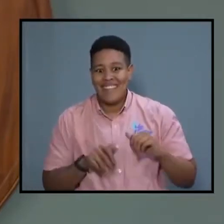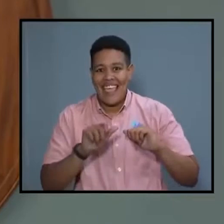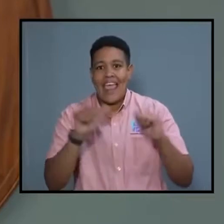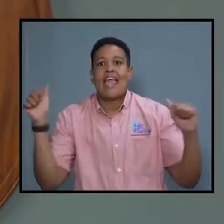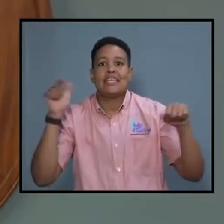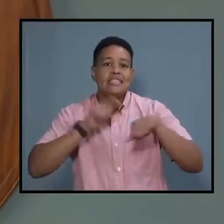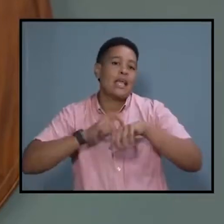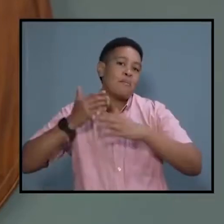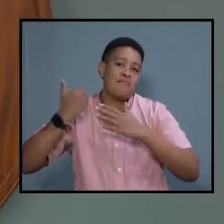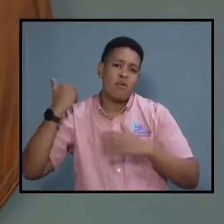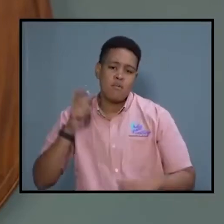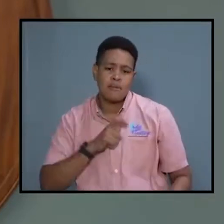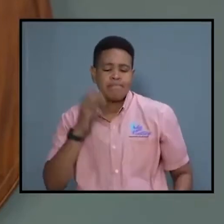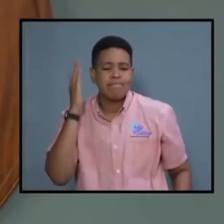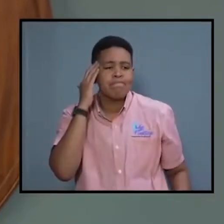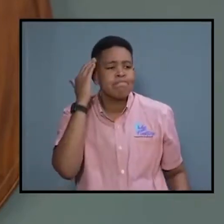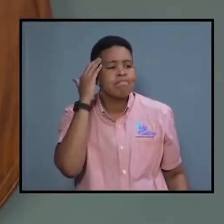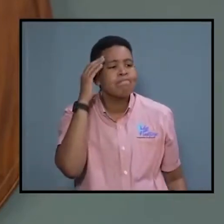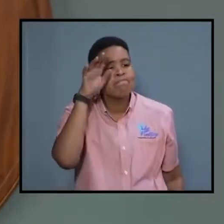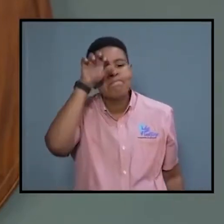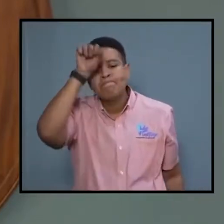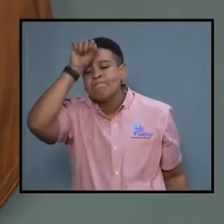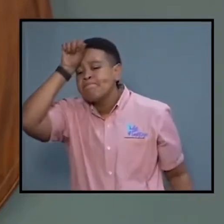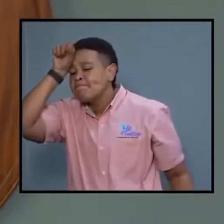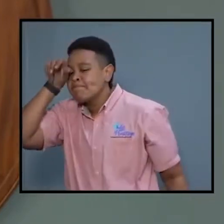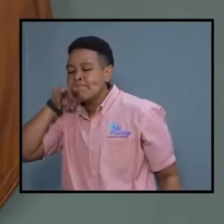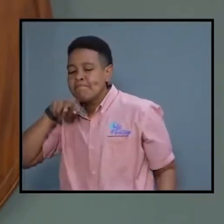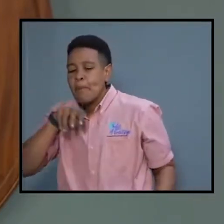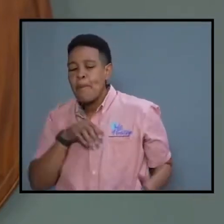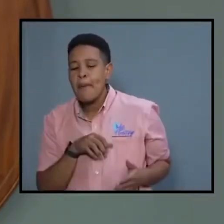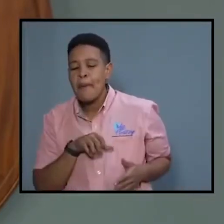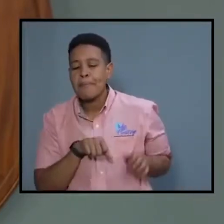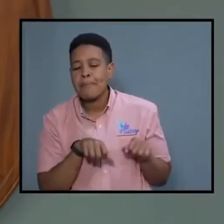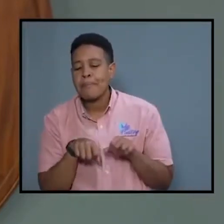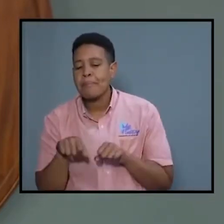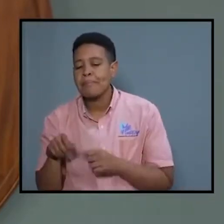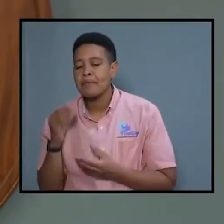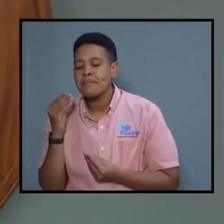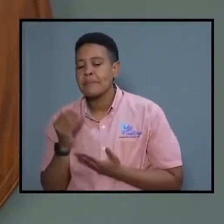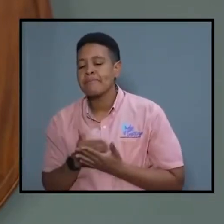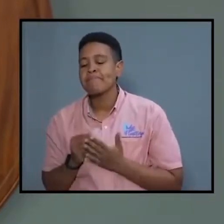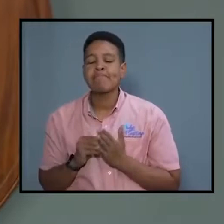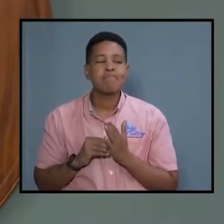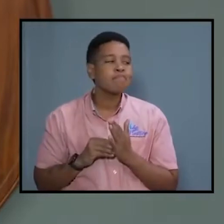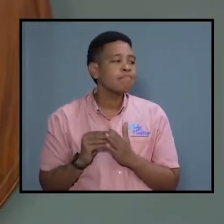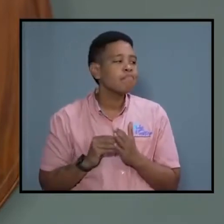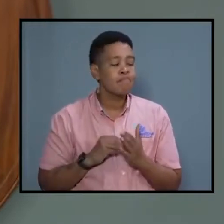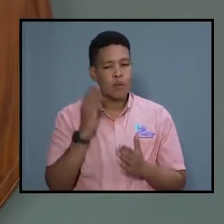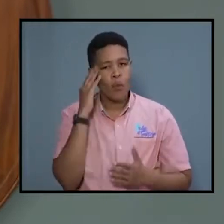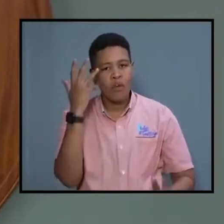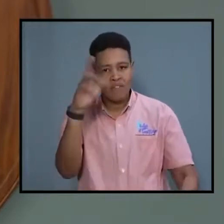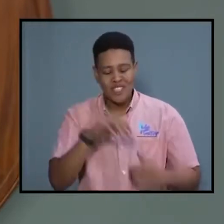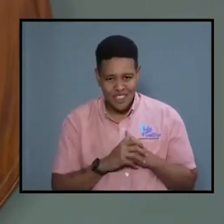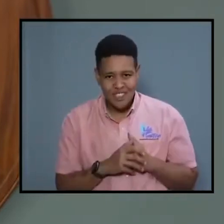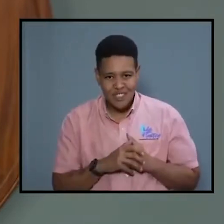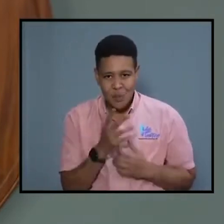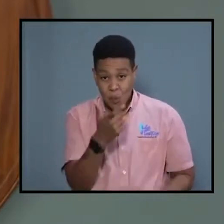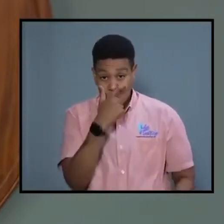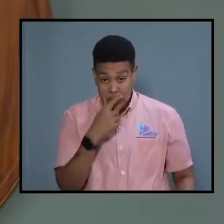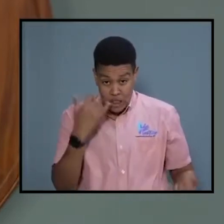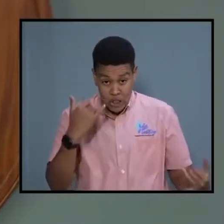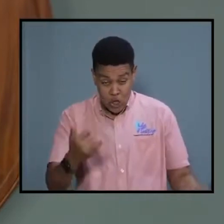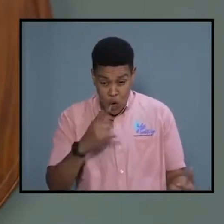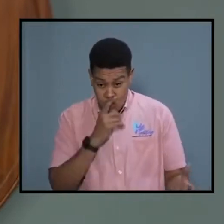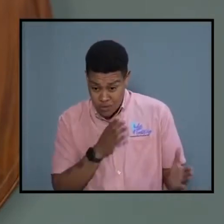ever. What you are seeing now is a direction of resources into a